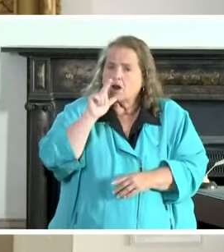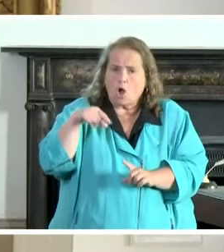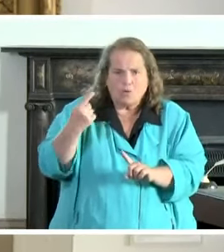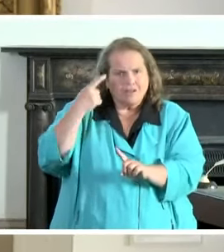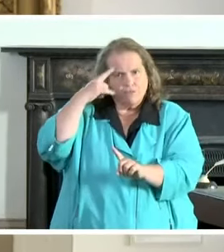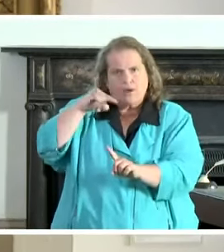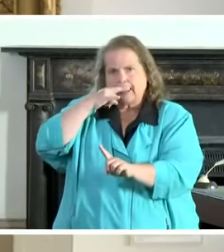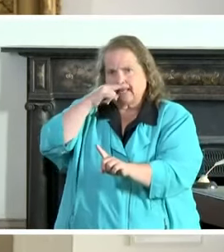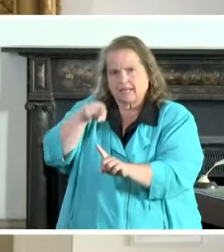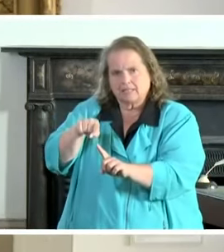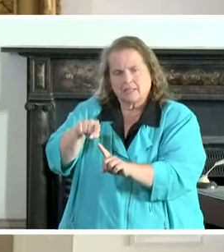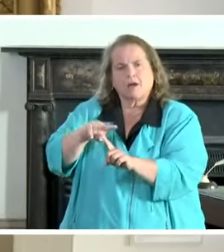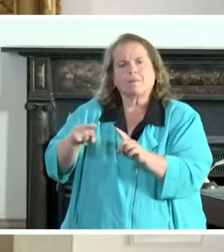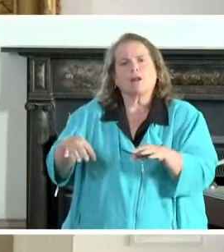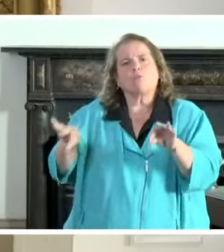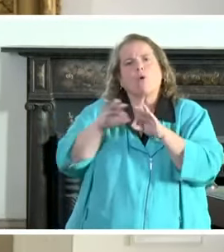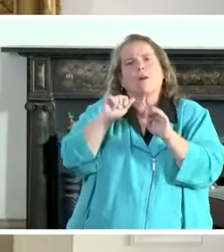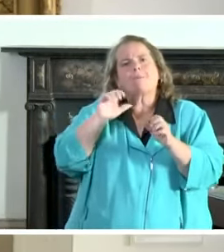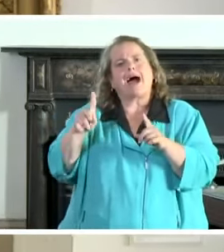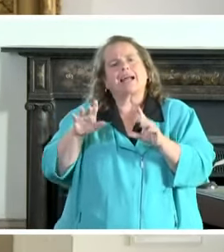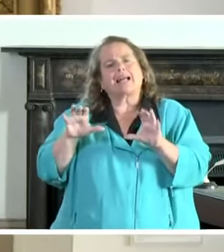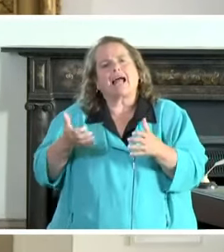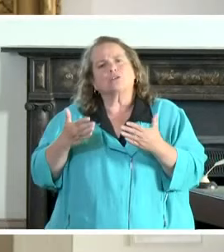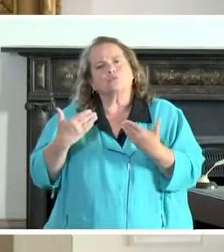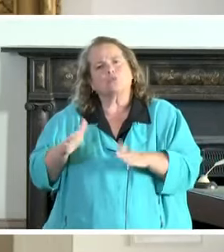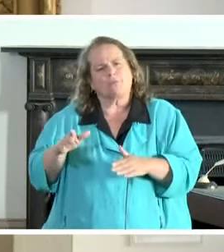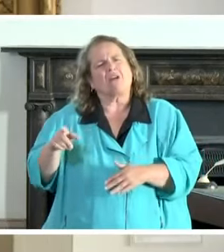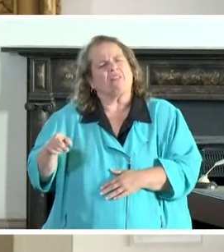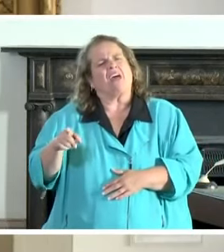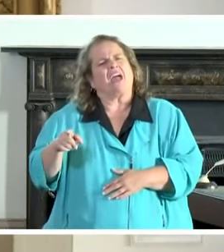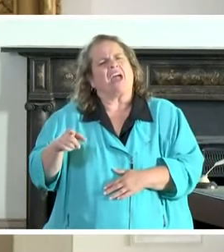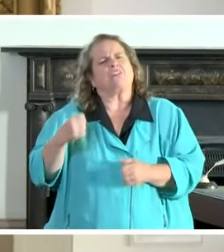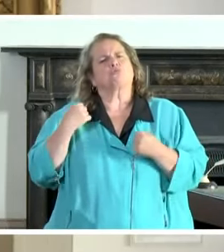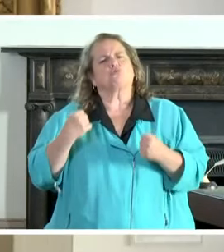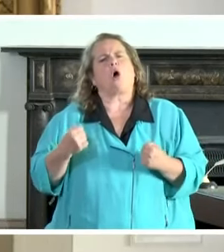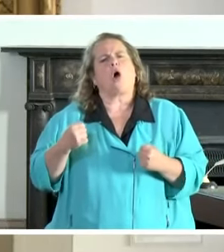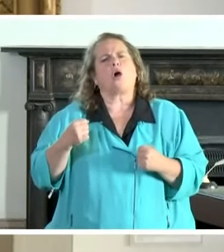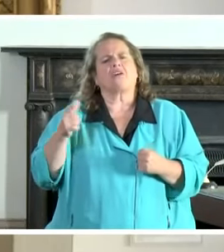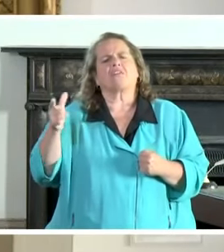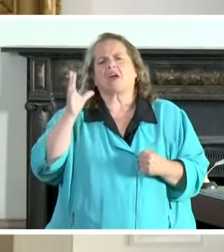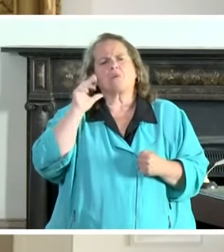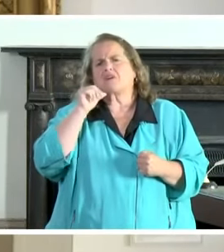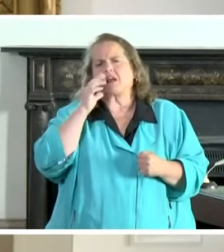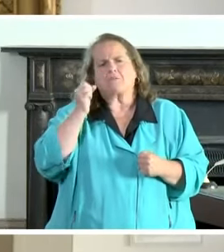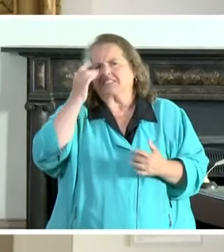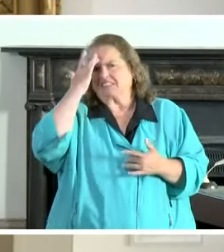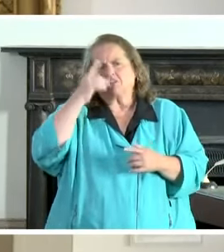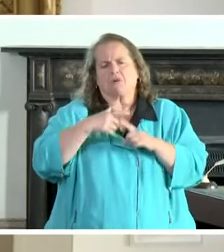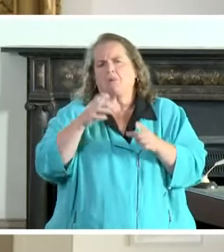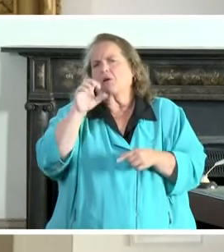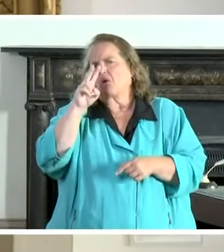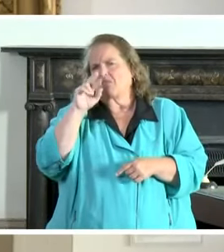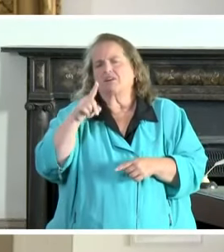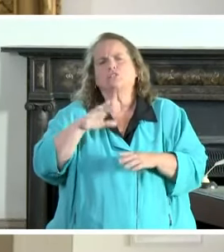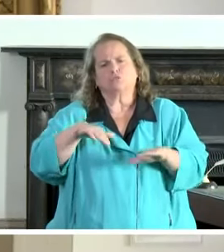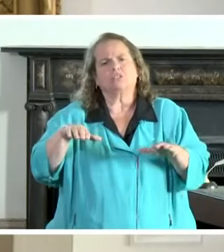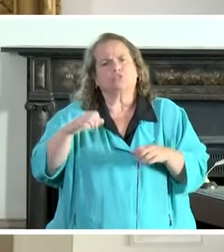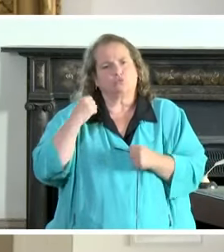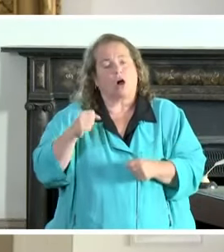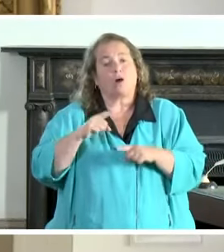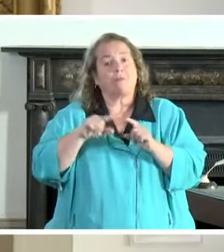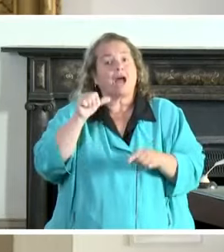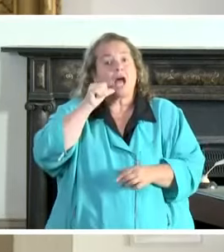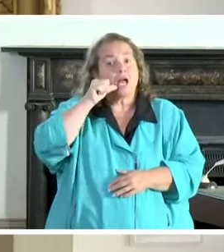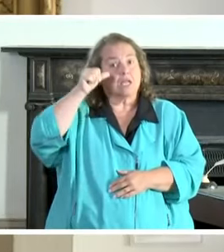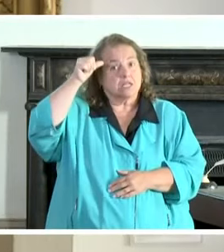that's important to get them back in the classroom but they're pretty resilient to covet but all the adults that are in that building or get them